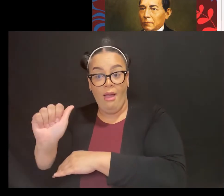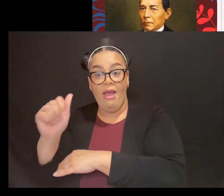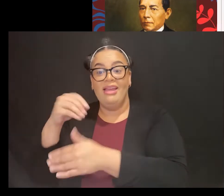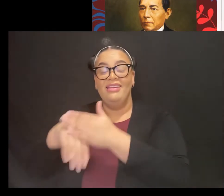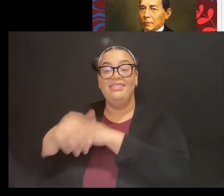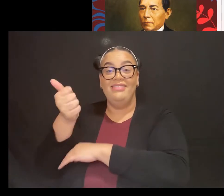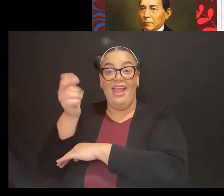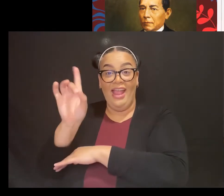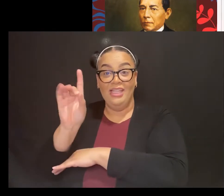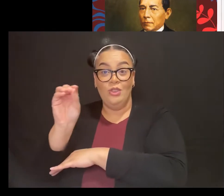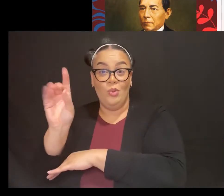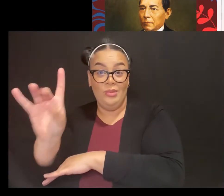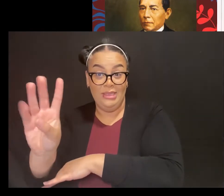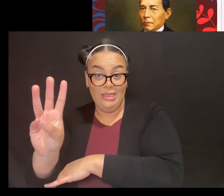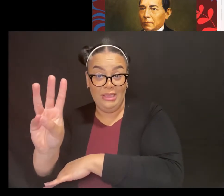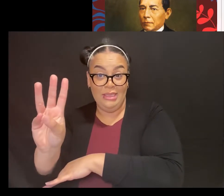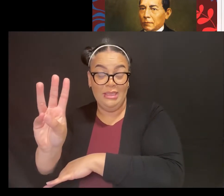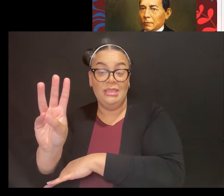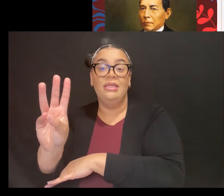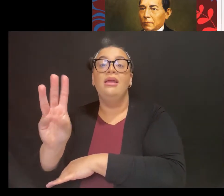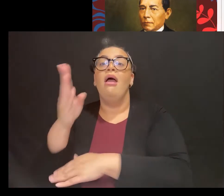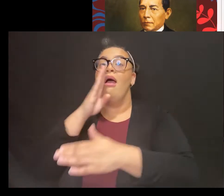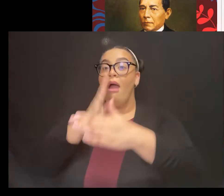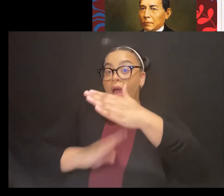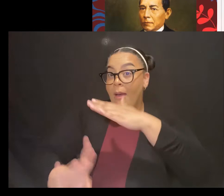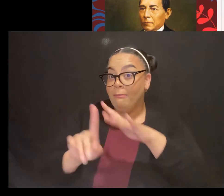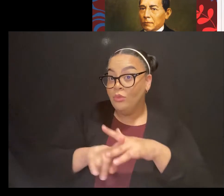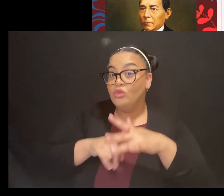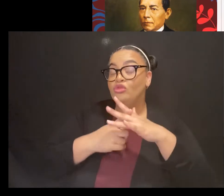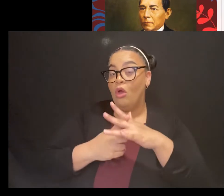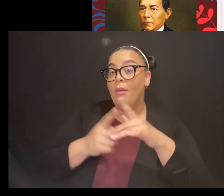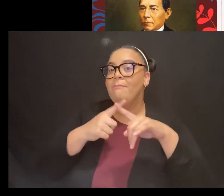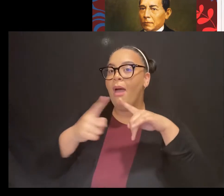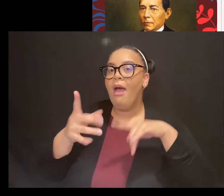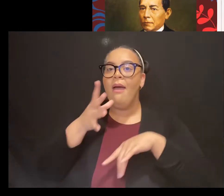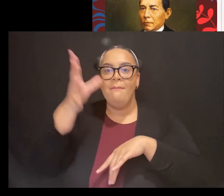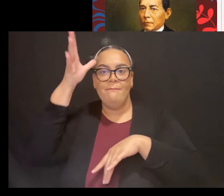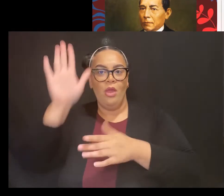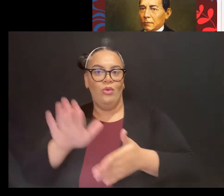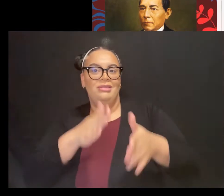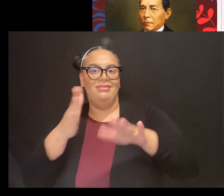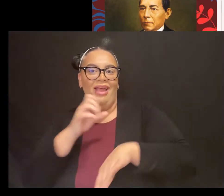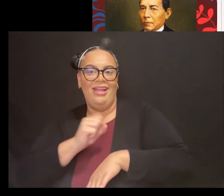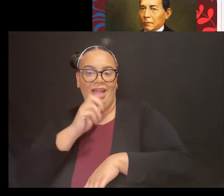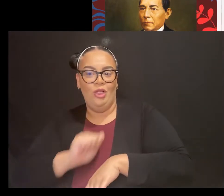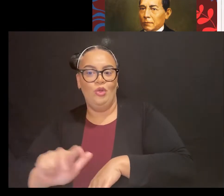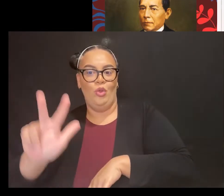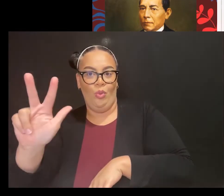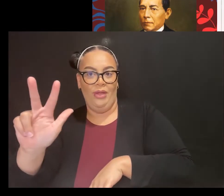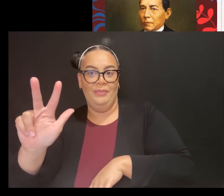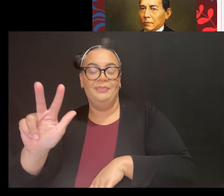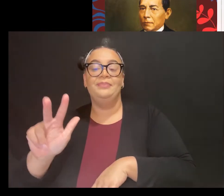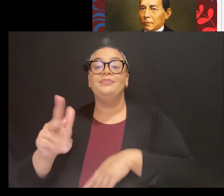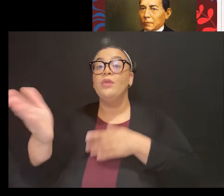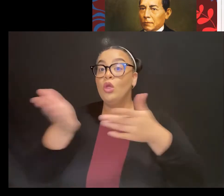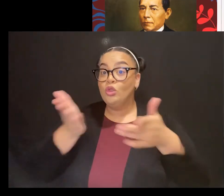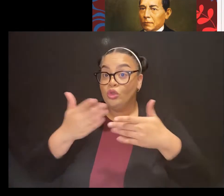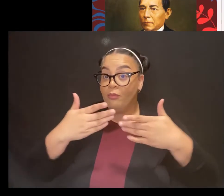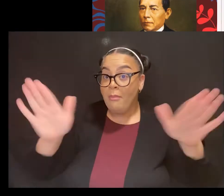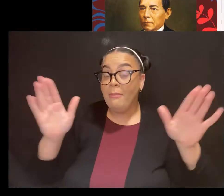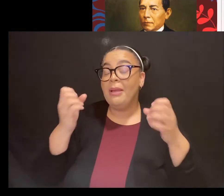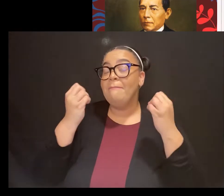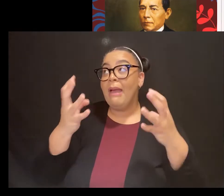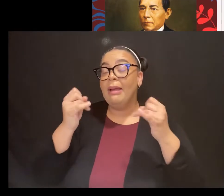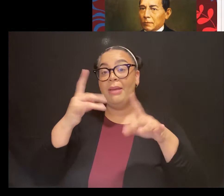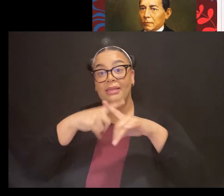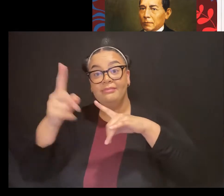orphaned at age three. He served the public in a variety of positions, and he married his wife, who was 20 years younger. I